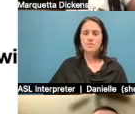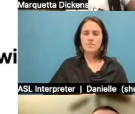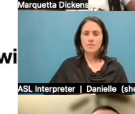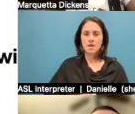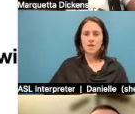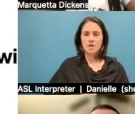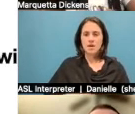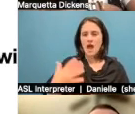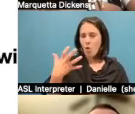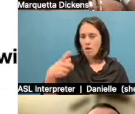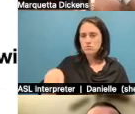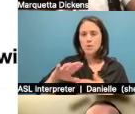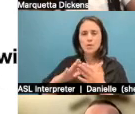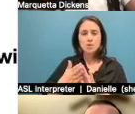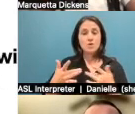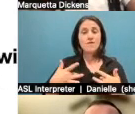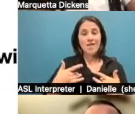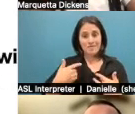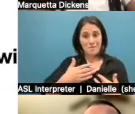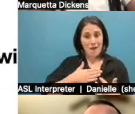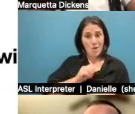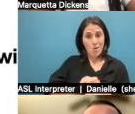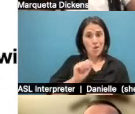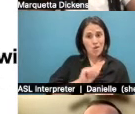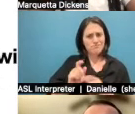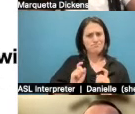actually served by this work. If that makes sense at all.